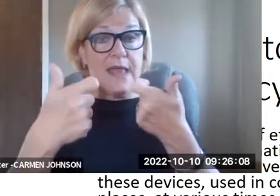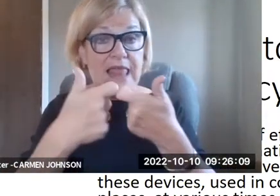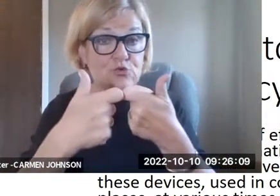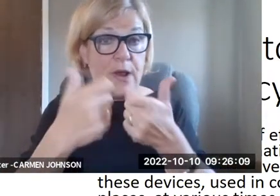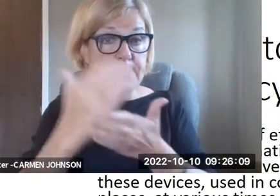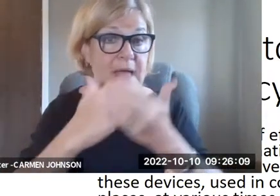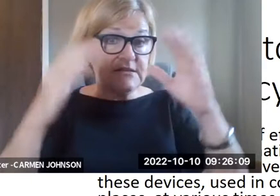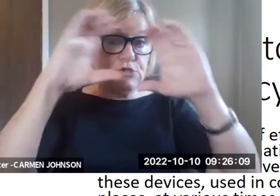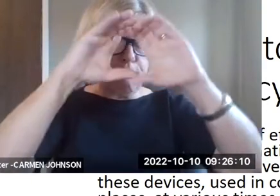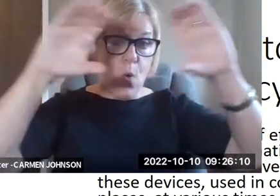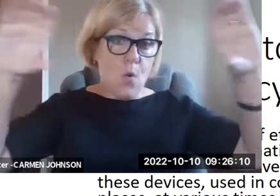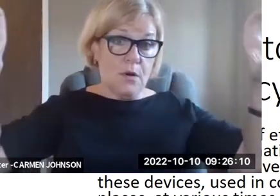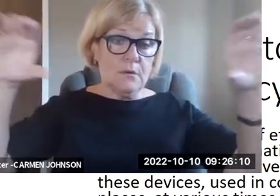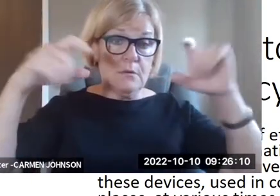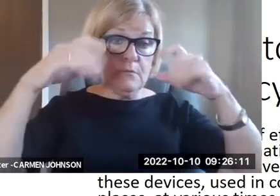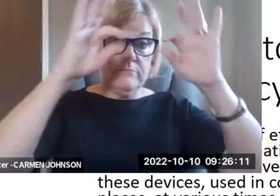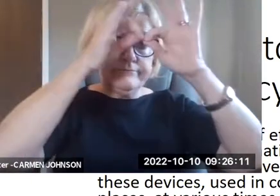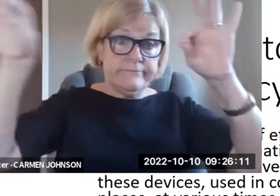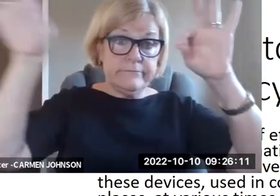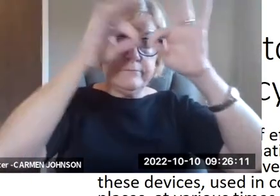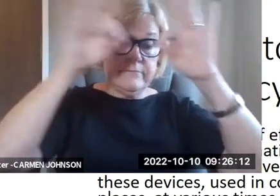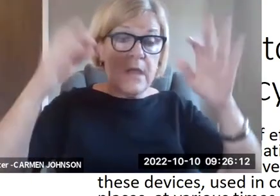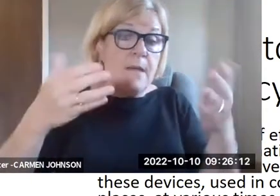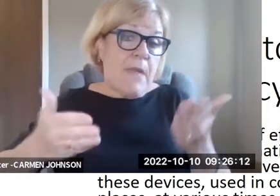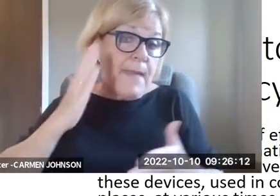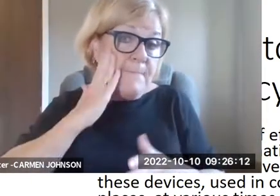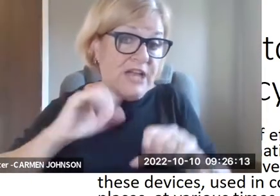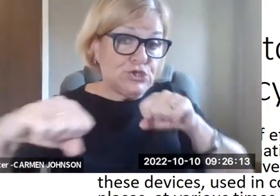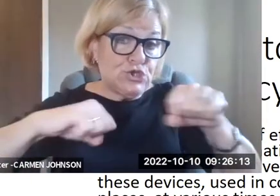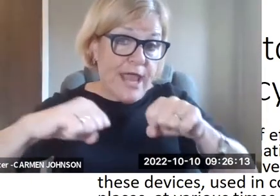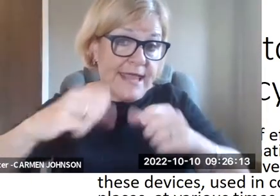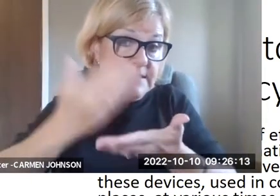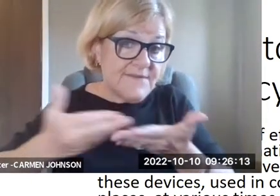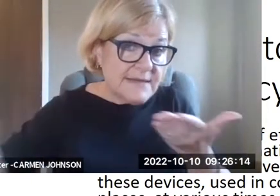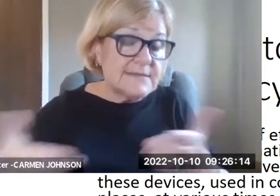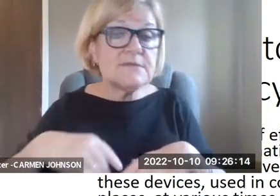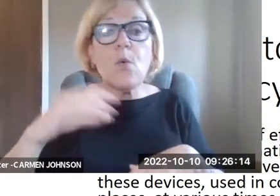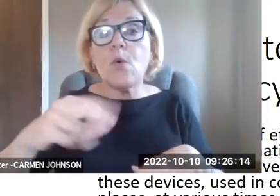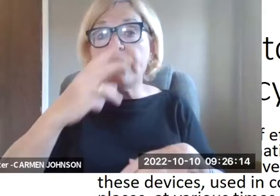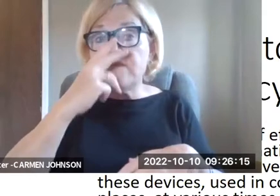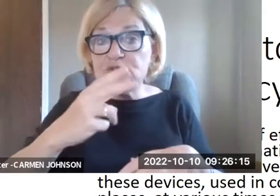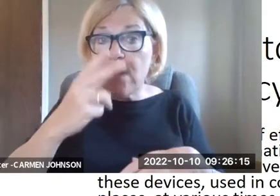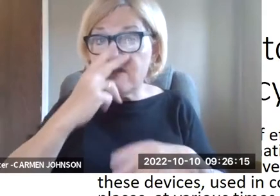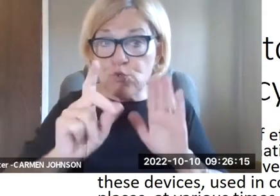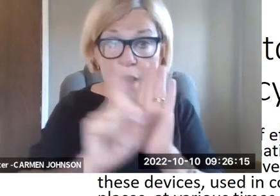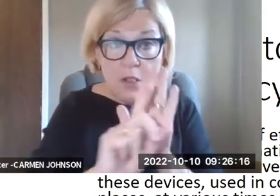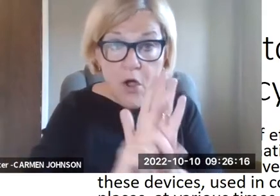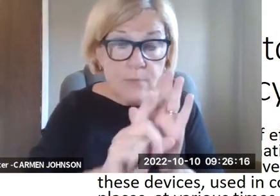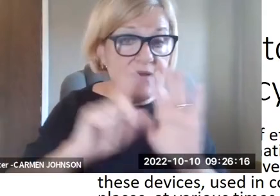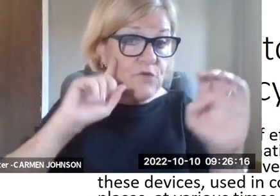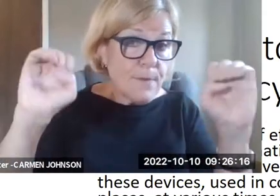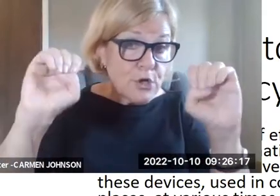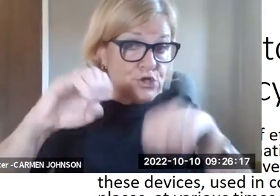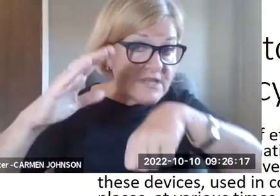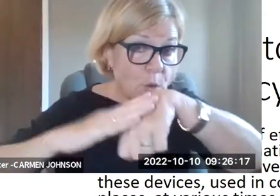people vibrating pagers or, and you use those in conjunction with an electronic message board. Um, there may